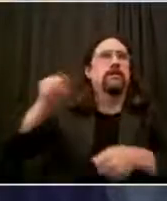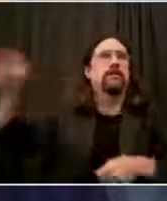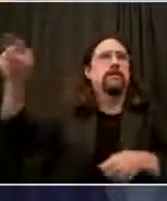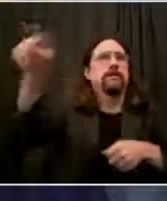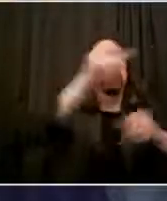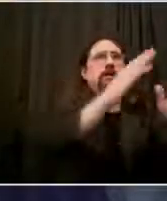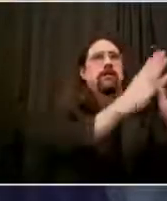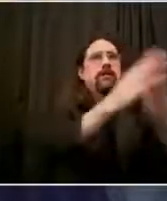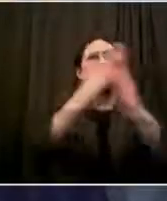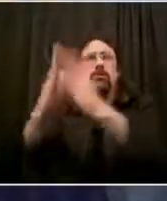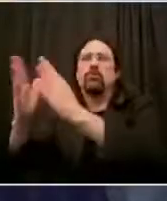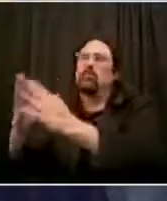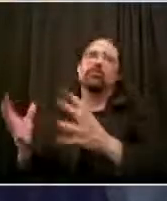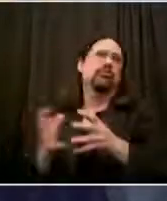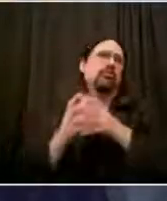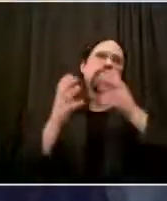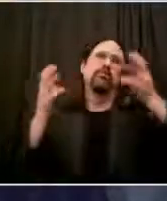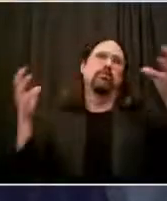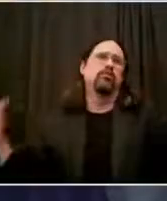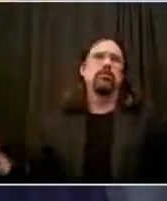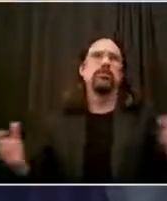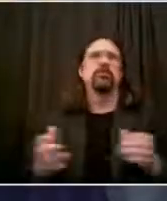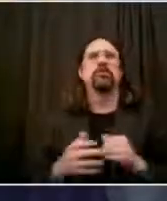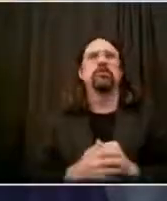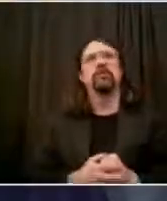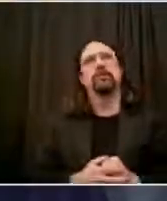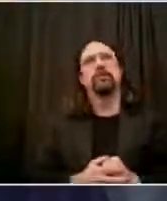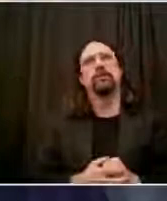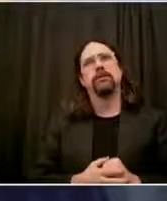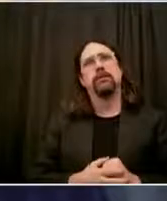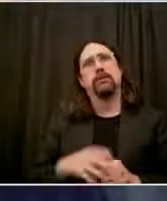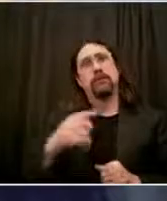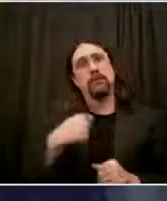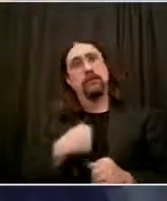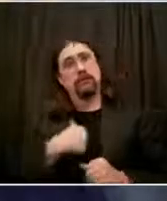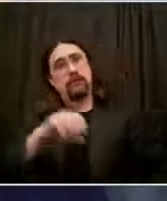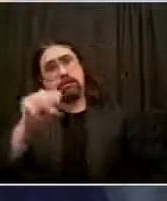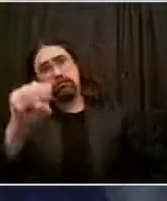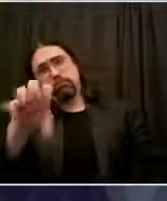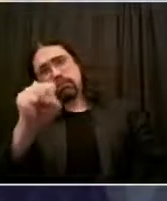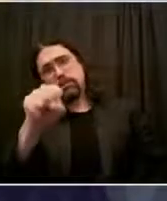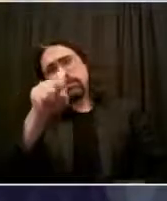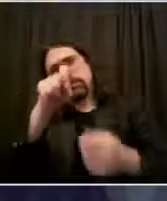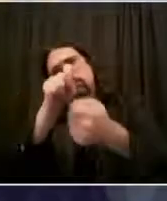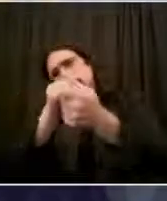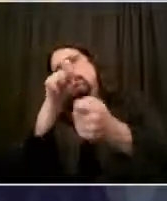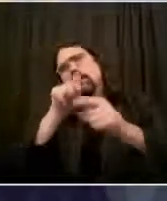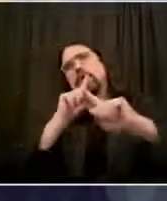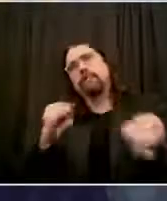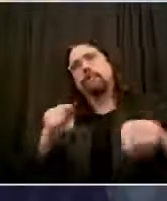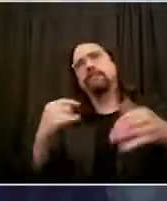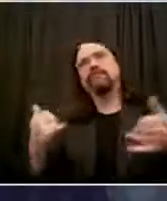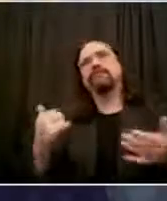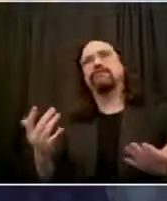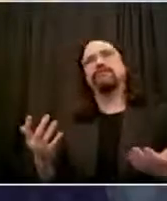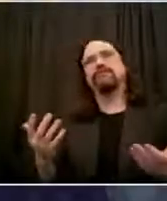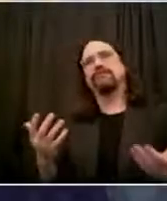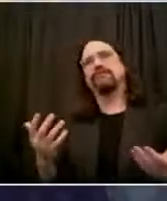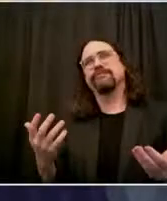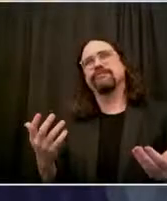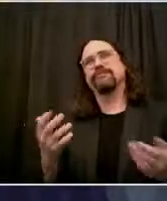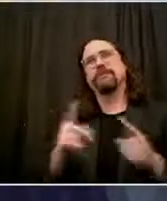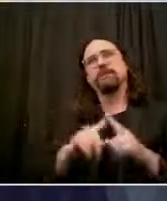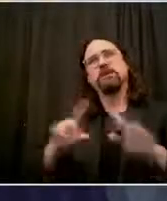frame that I feel, which is we can find money out of the NYPD to go to youth